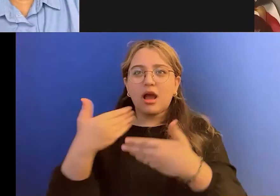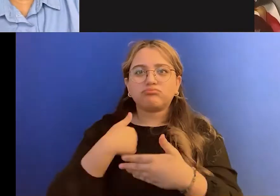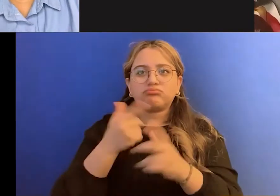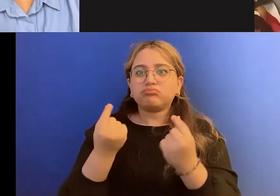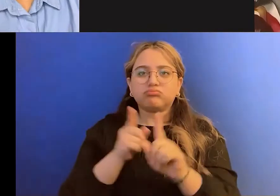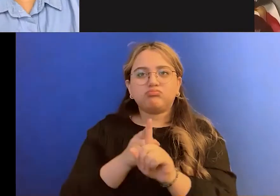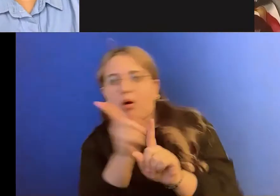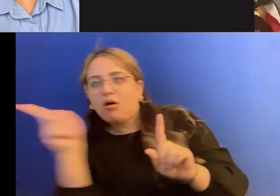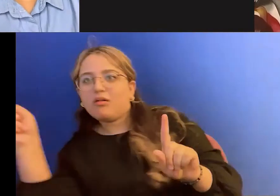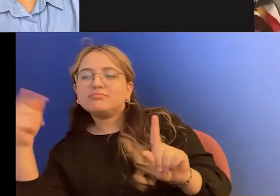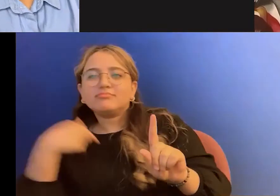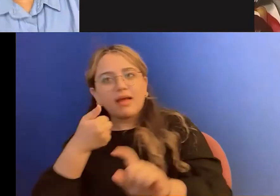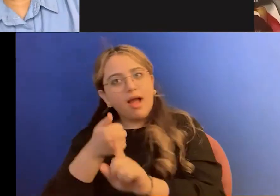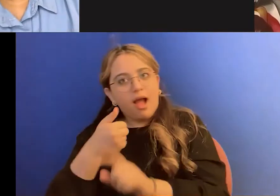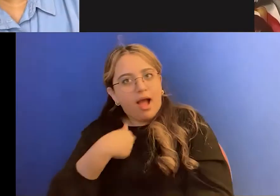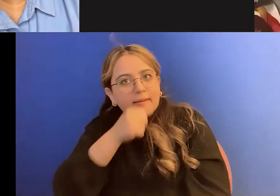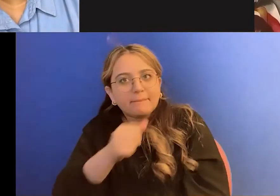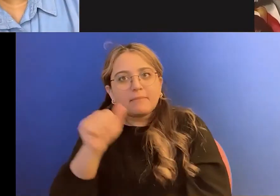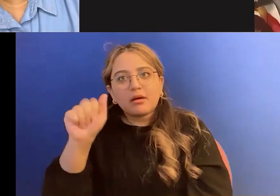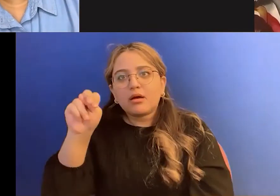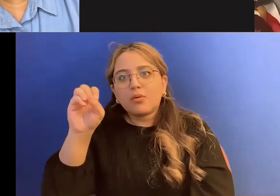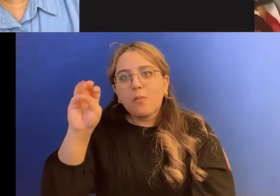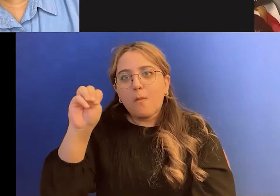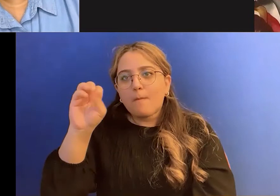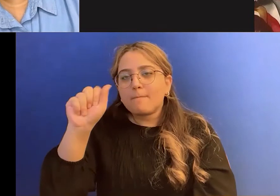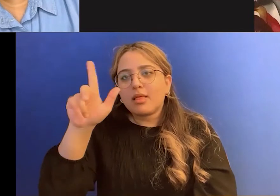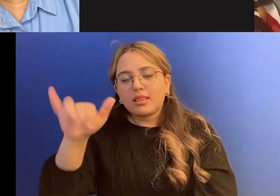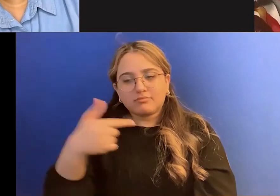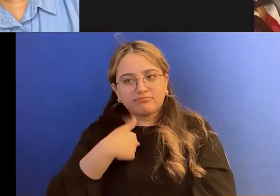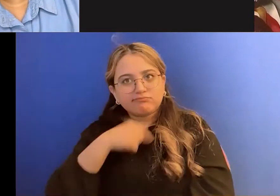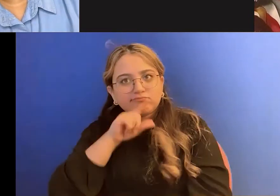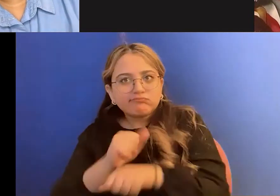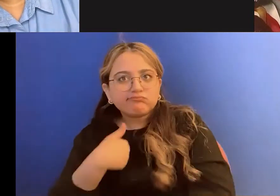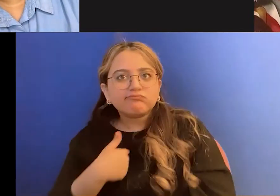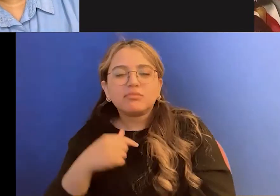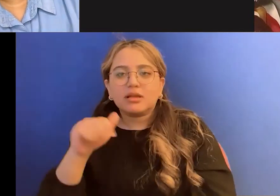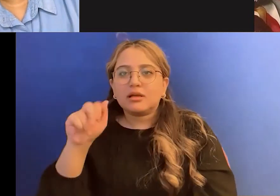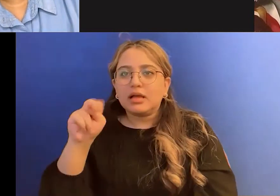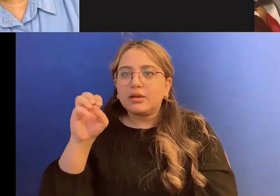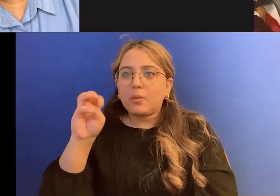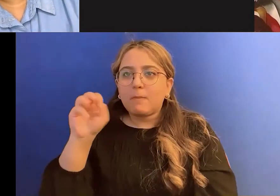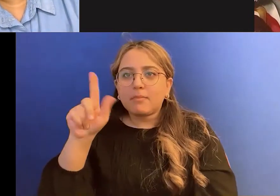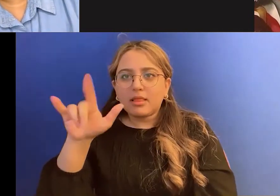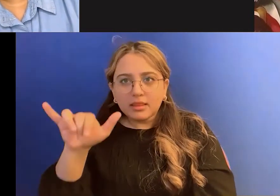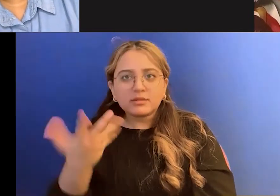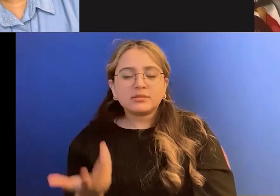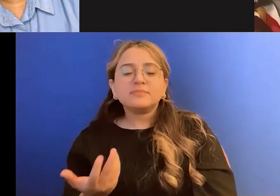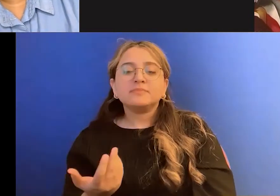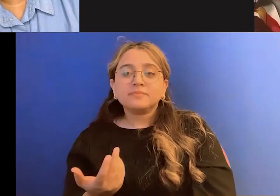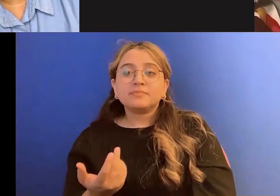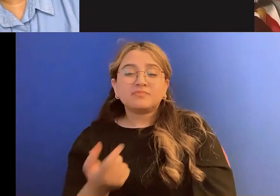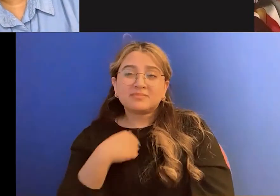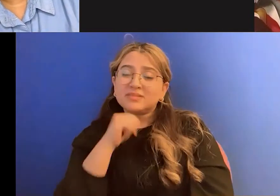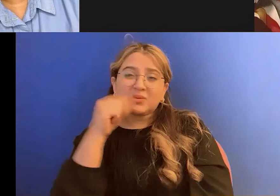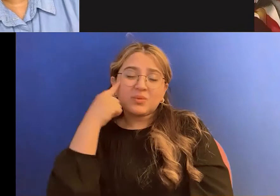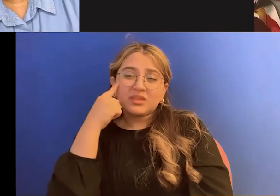anomaly. And, you know, um, uh, people here, I, I don't, I don't think they want to